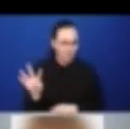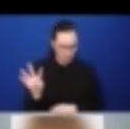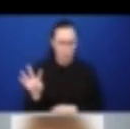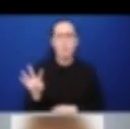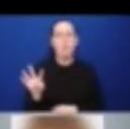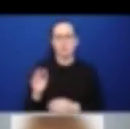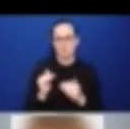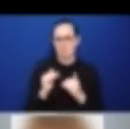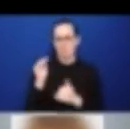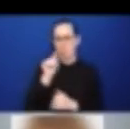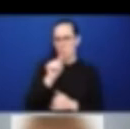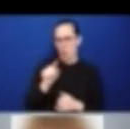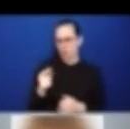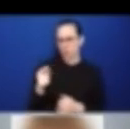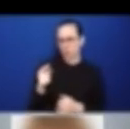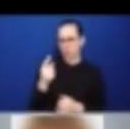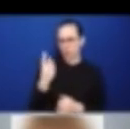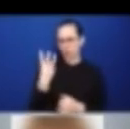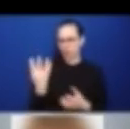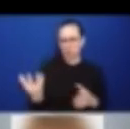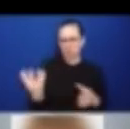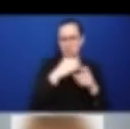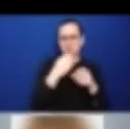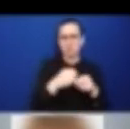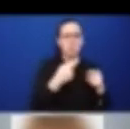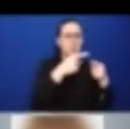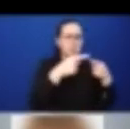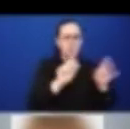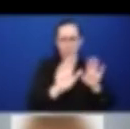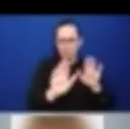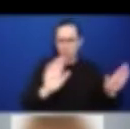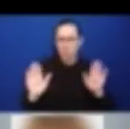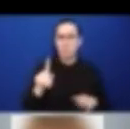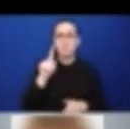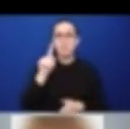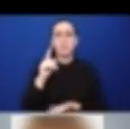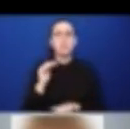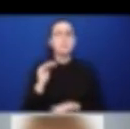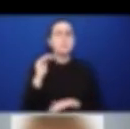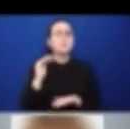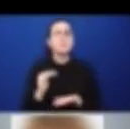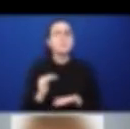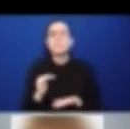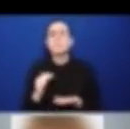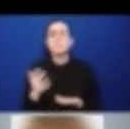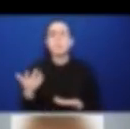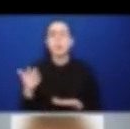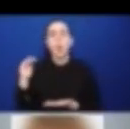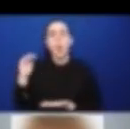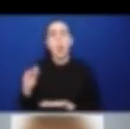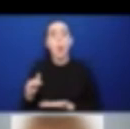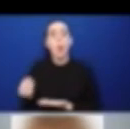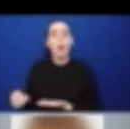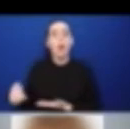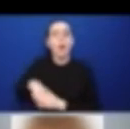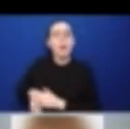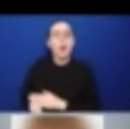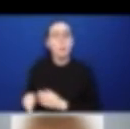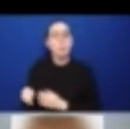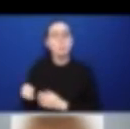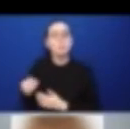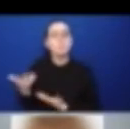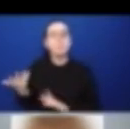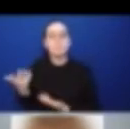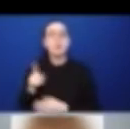except for what we find in low-income countries was we didn't find article 19 being as prominent.